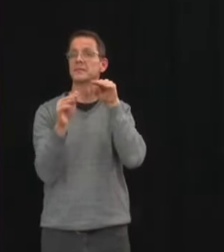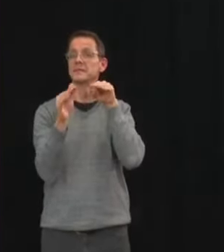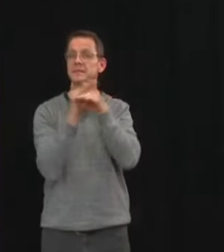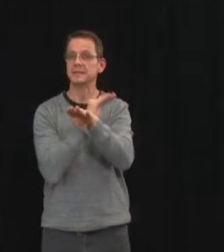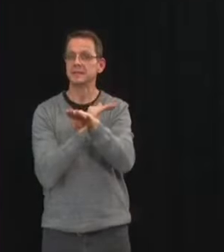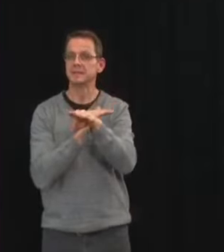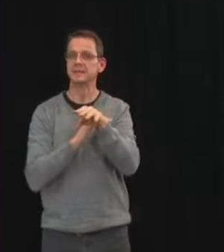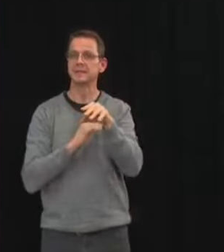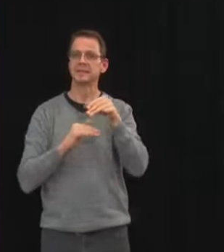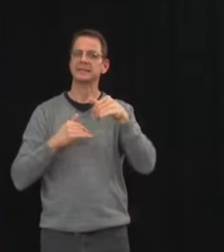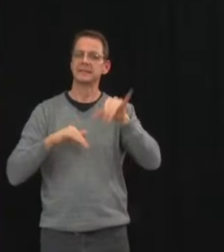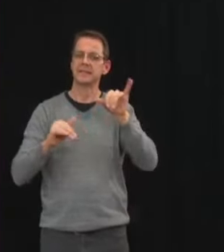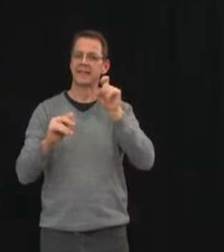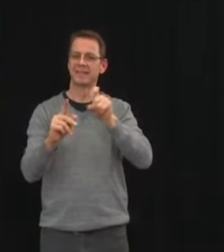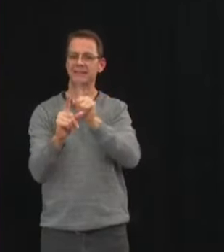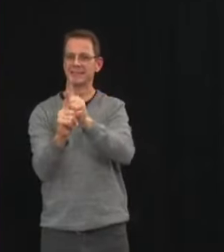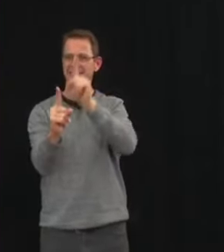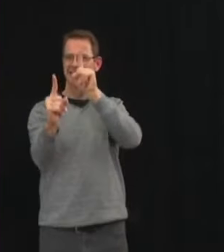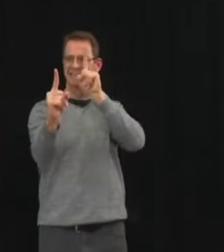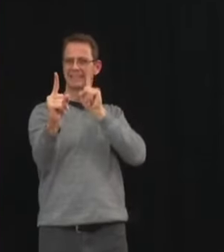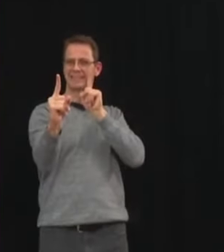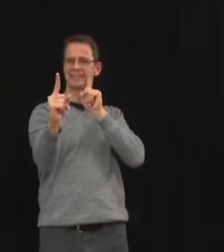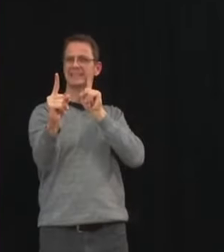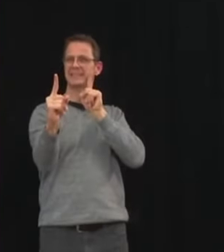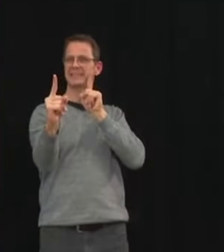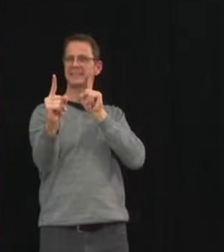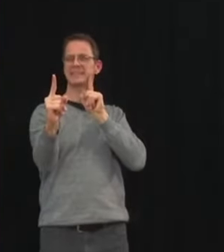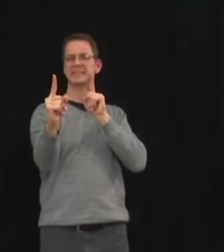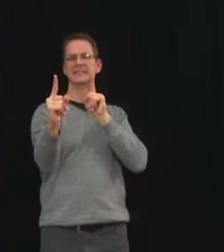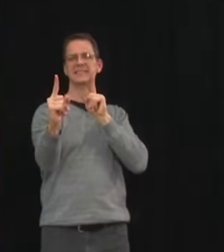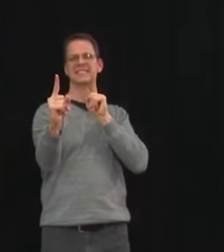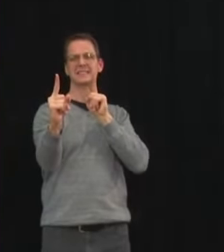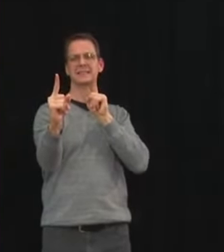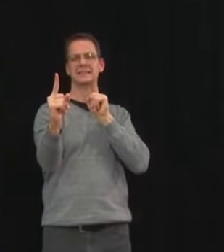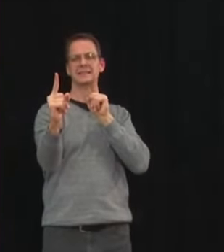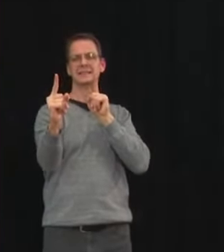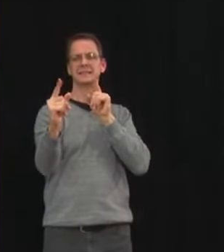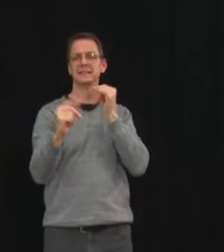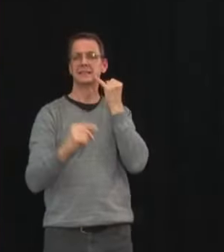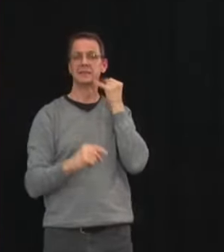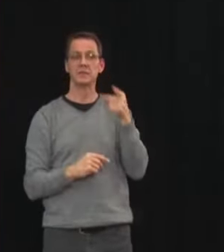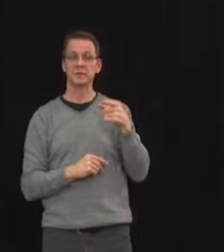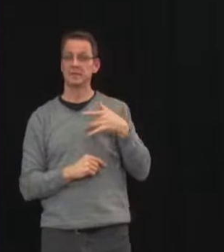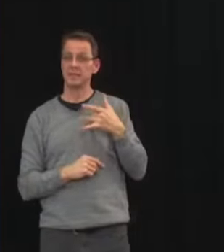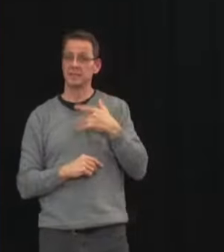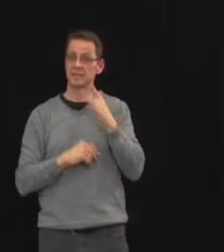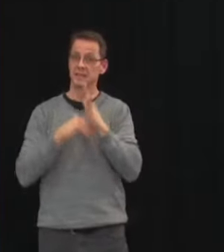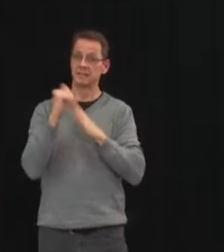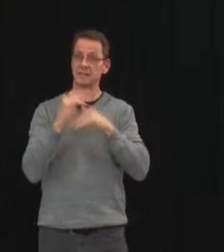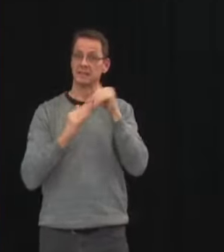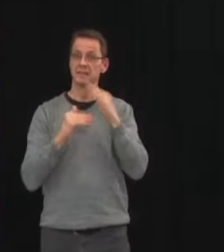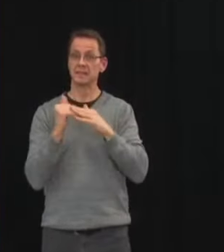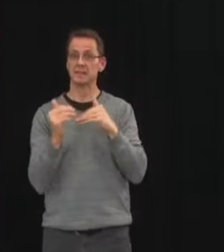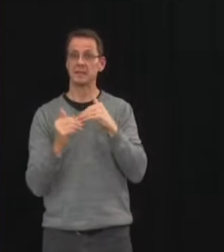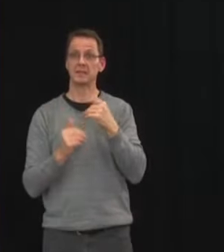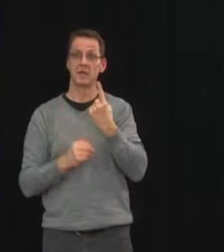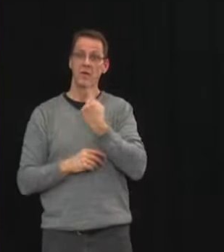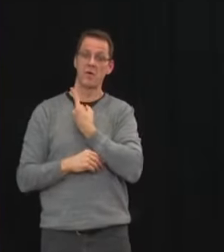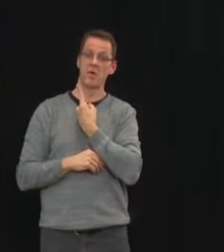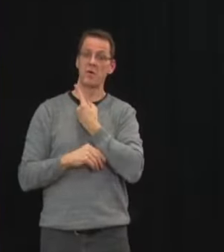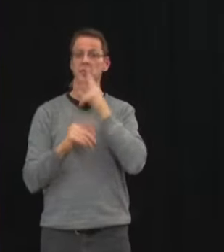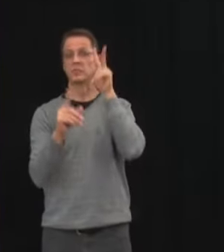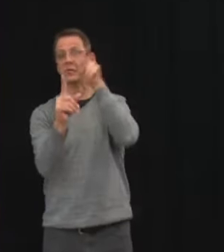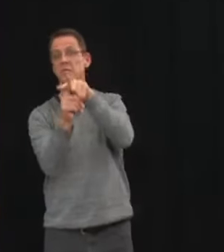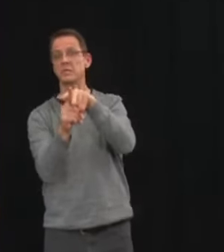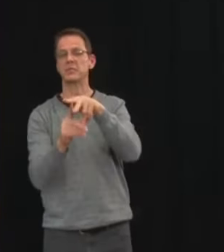alone, please do not bring a support person or family member with you as there are staff who can help assist you and this can